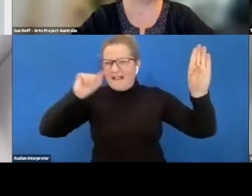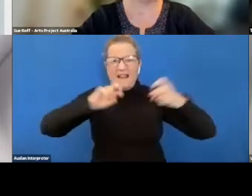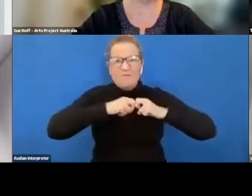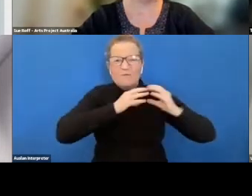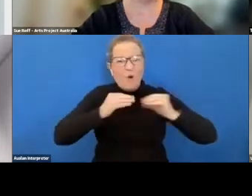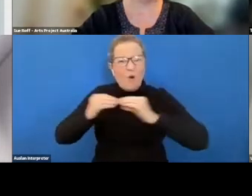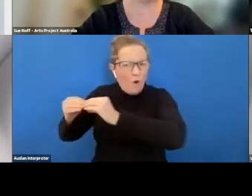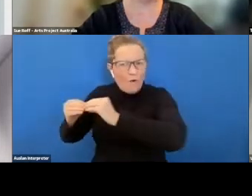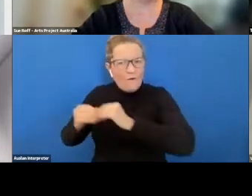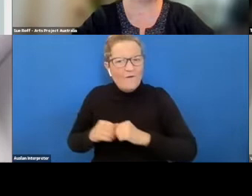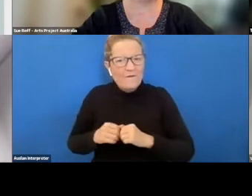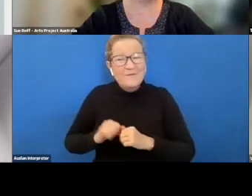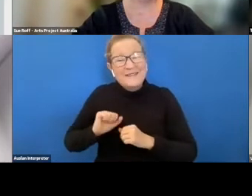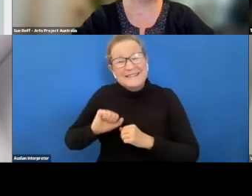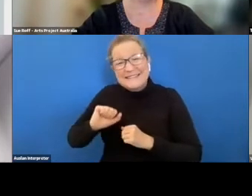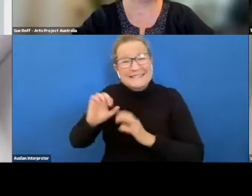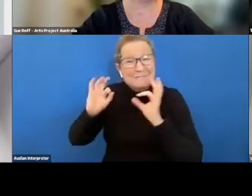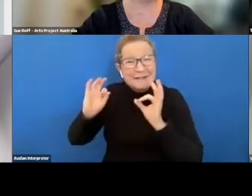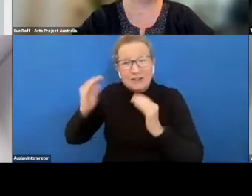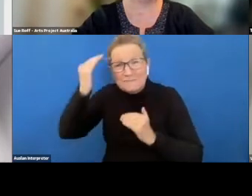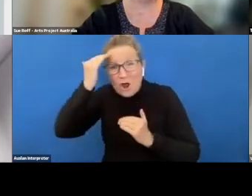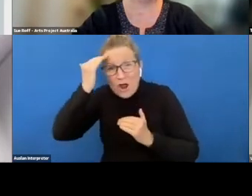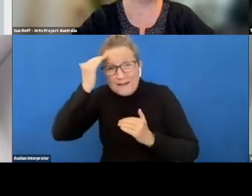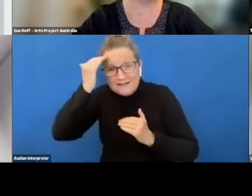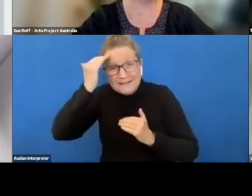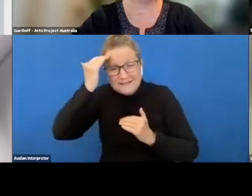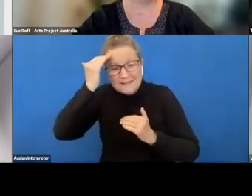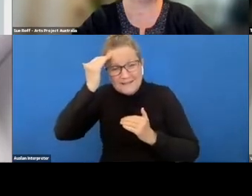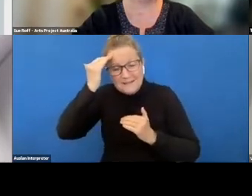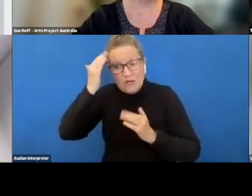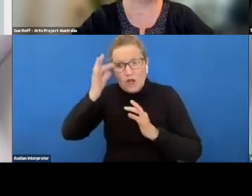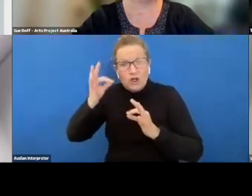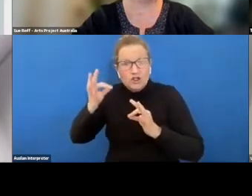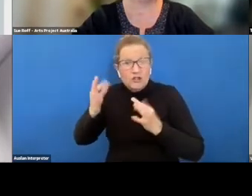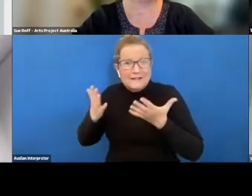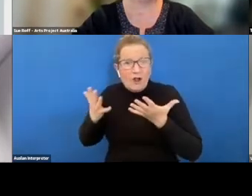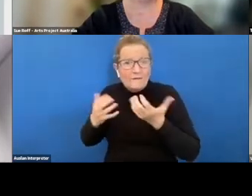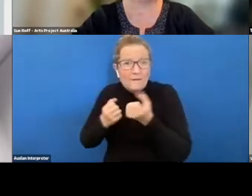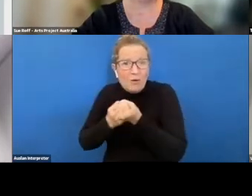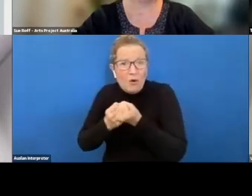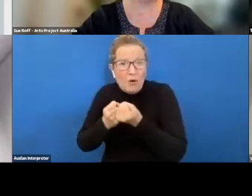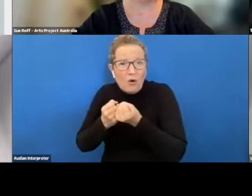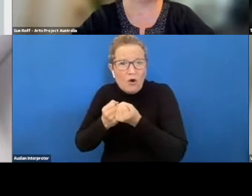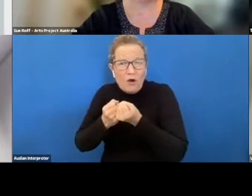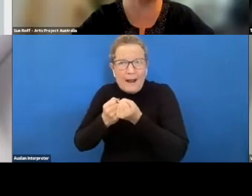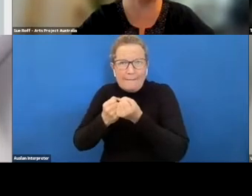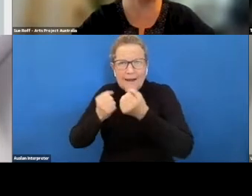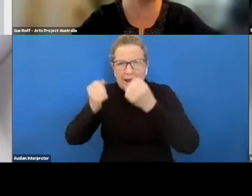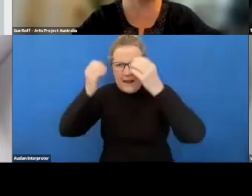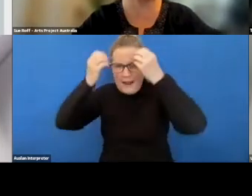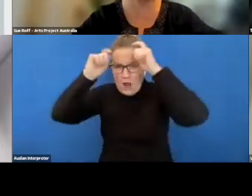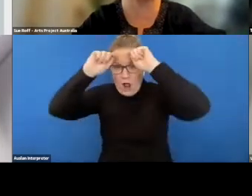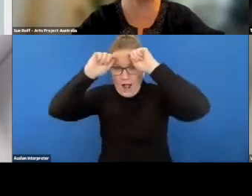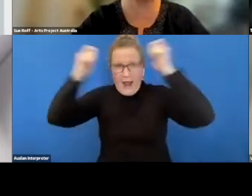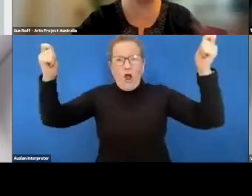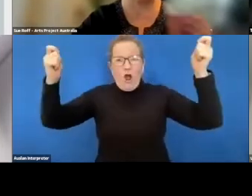specialist minds if you provide minimal supports you can unleash this thinking um to deliver exceptional